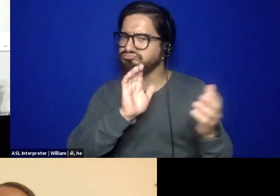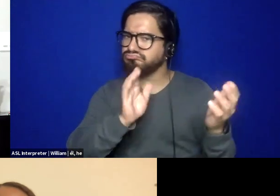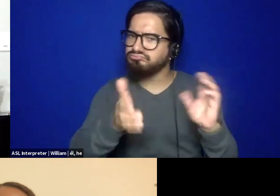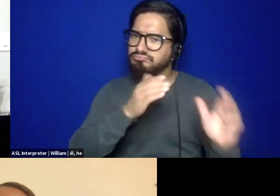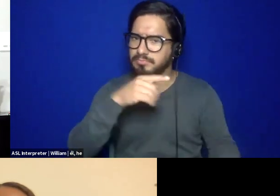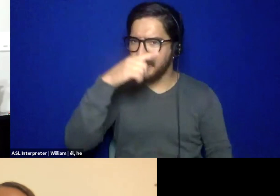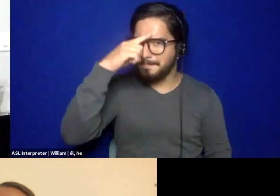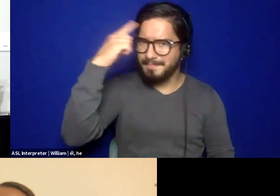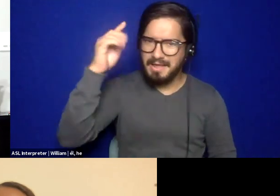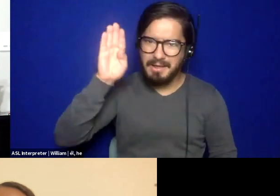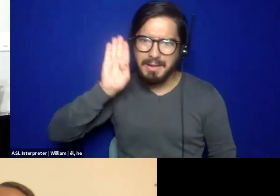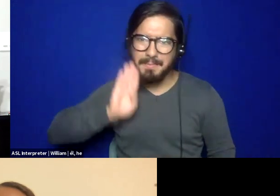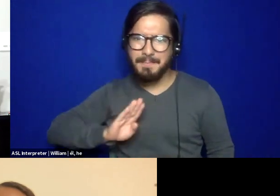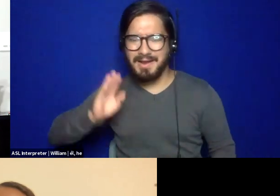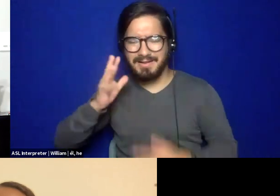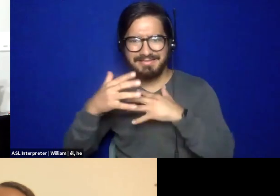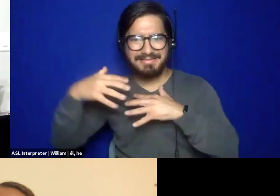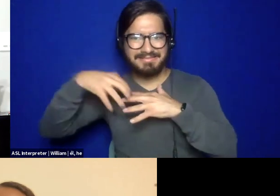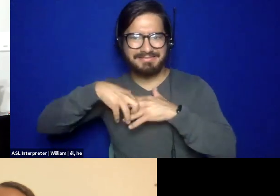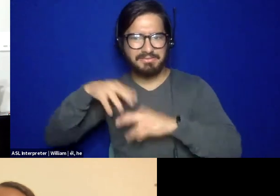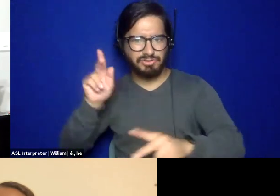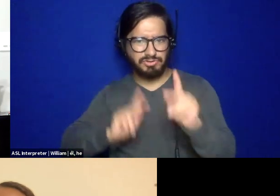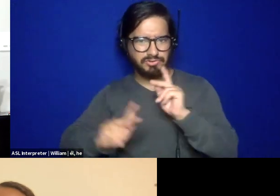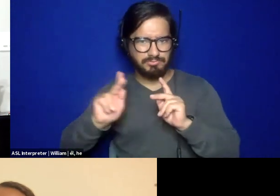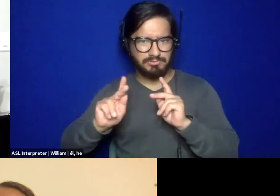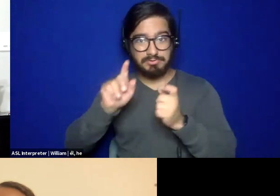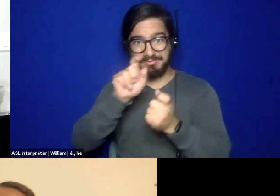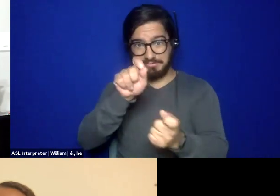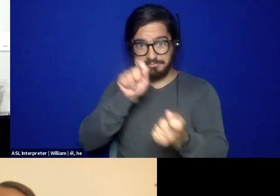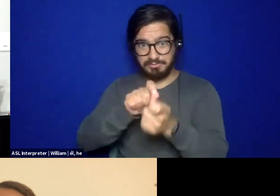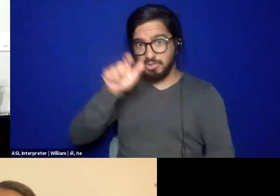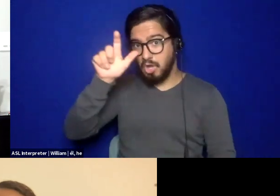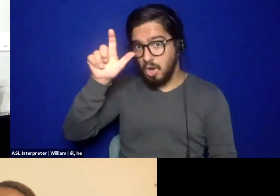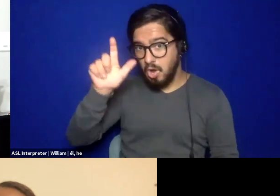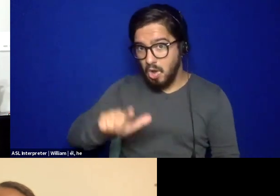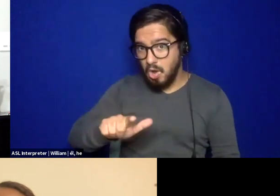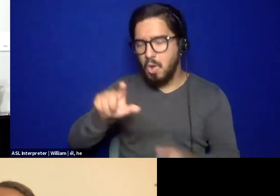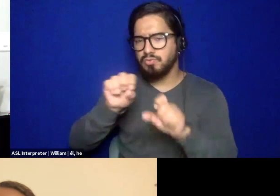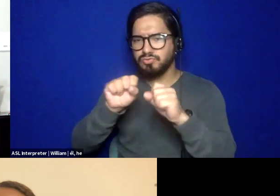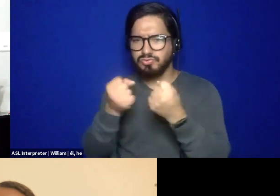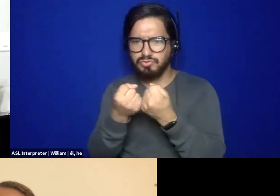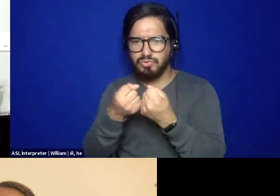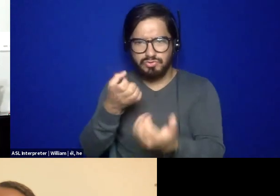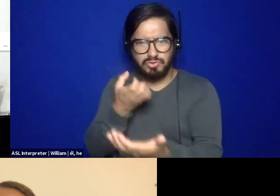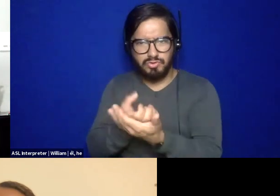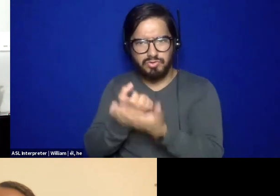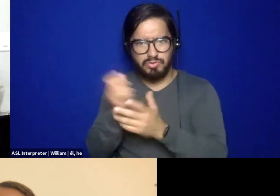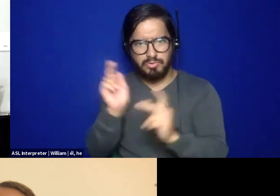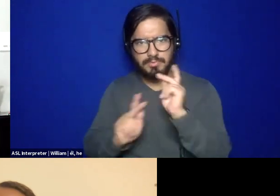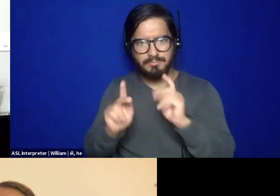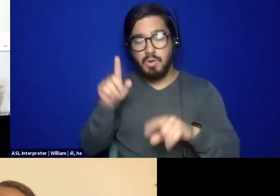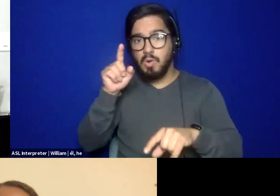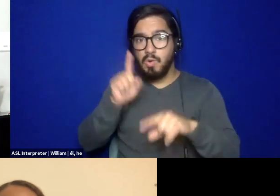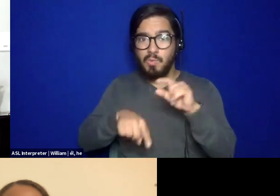especially, um, low social, low social economic book, right? We can't show up with our middle class